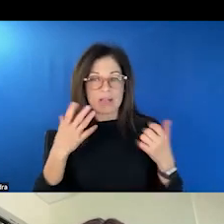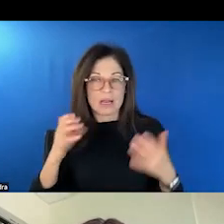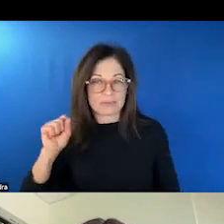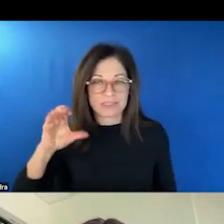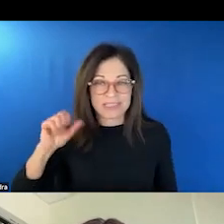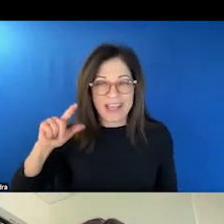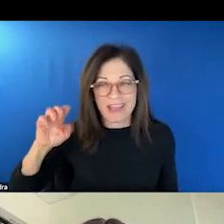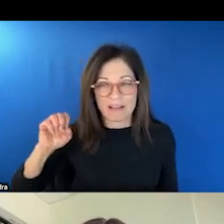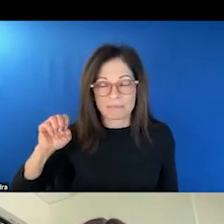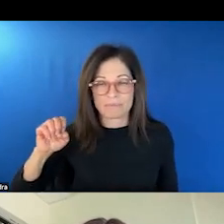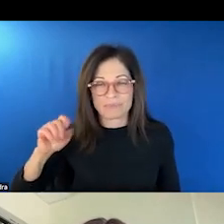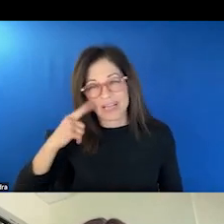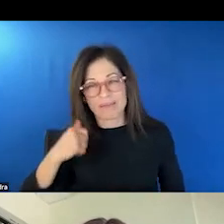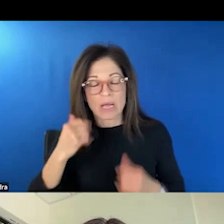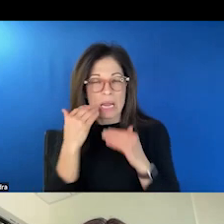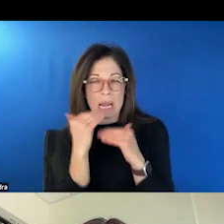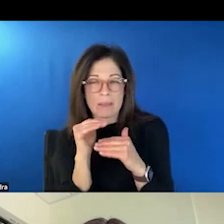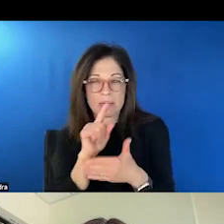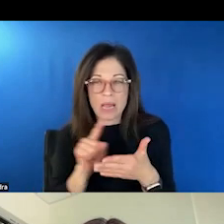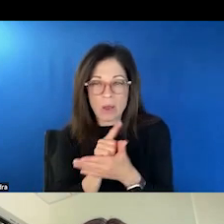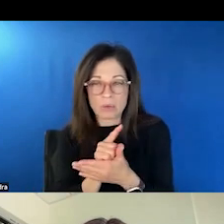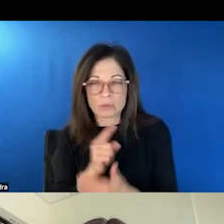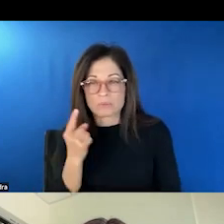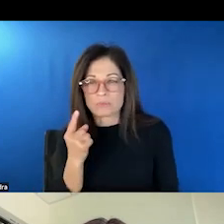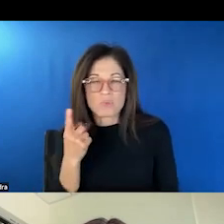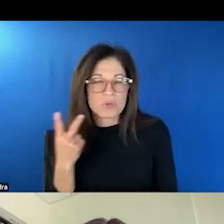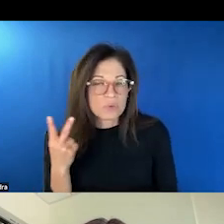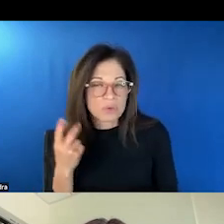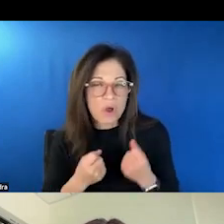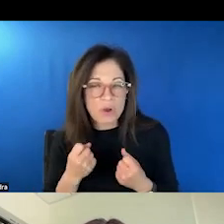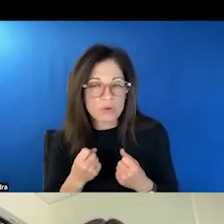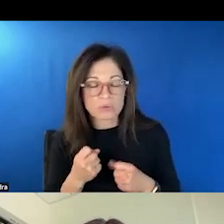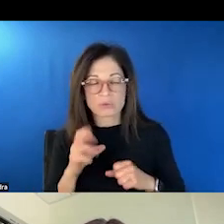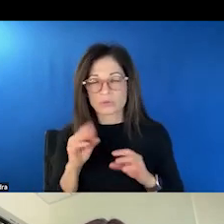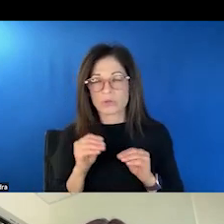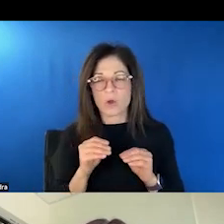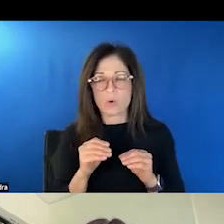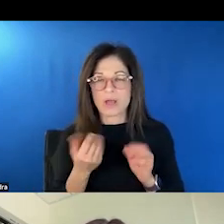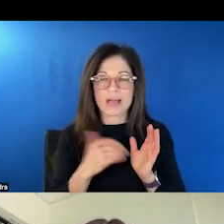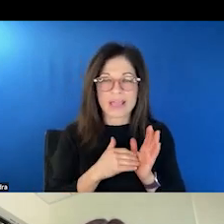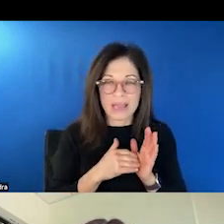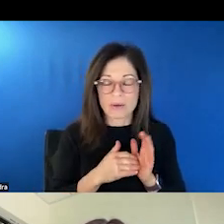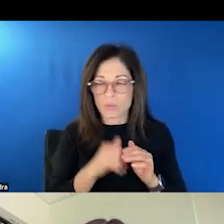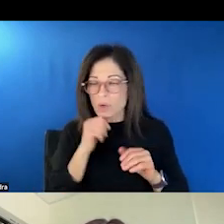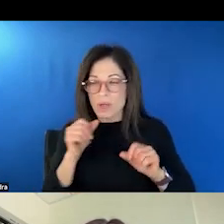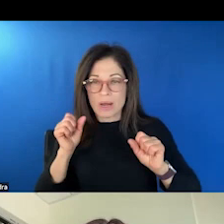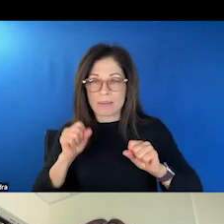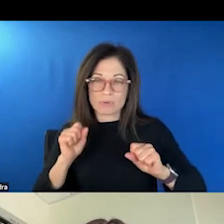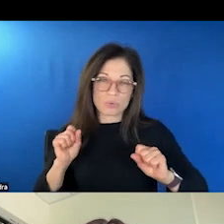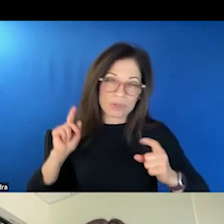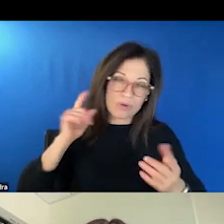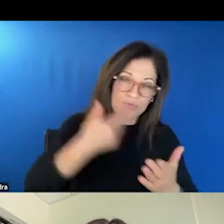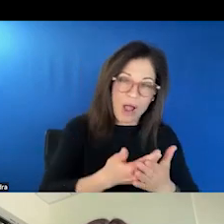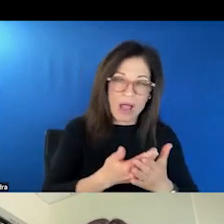limited hours, one or two cars. So we're back at not being able to get to the person quickly.